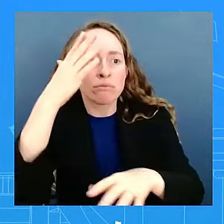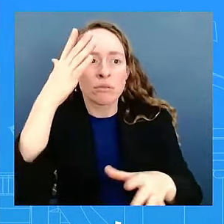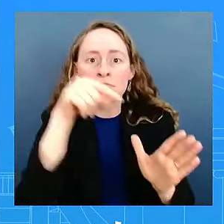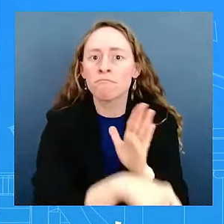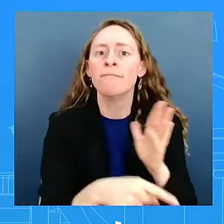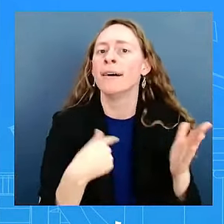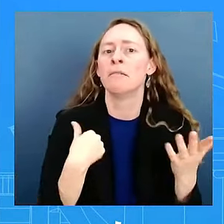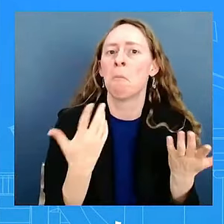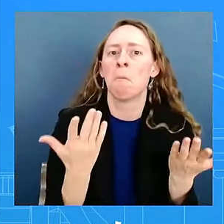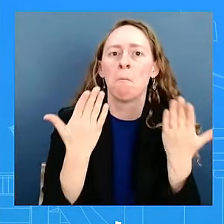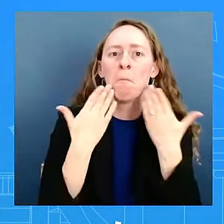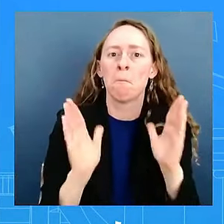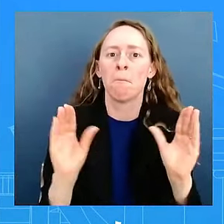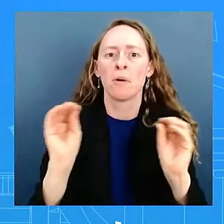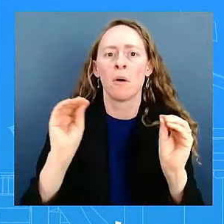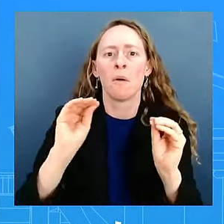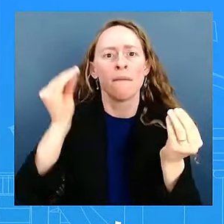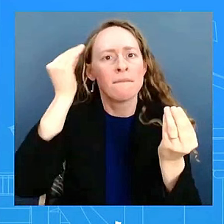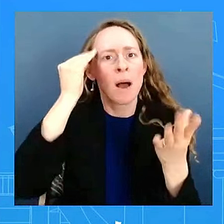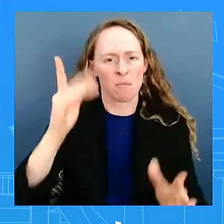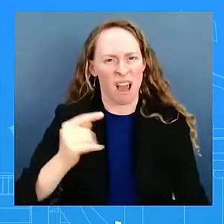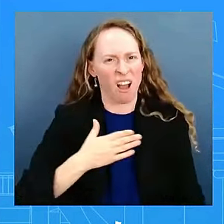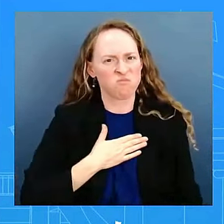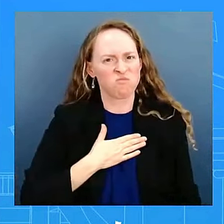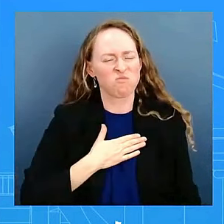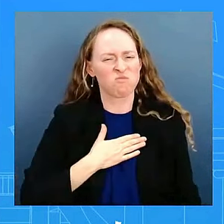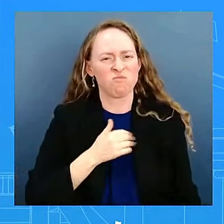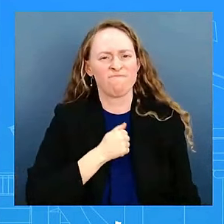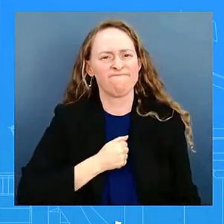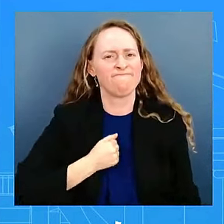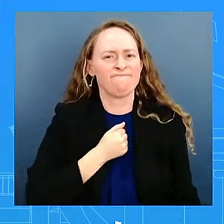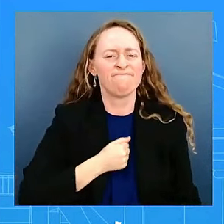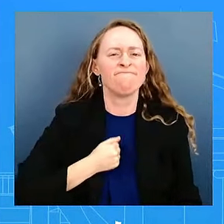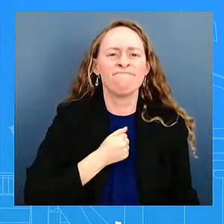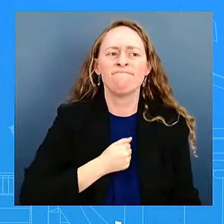all those who are touched and affected by this terrible loss.